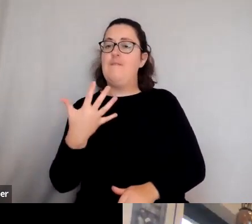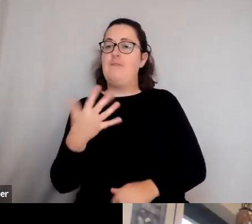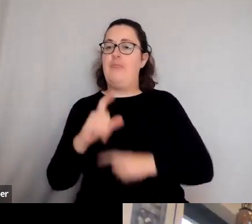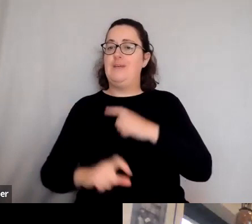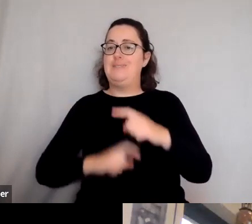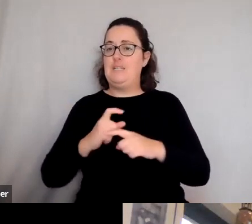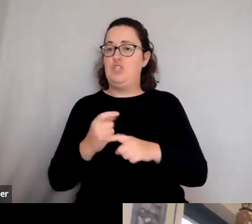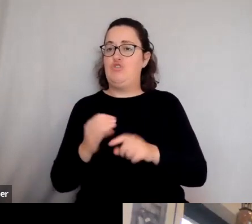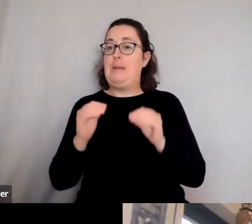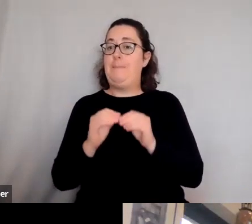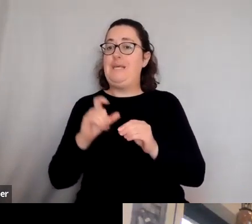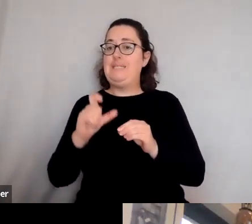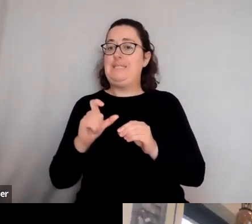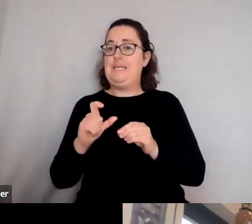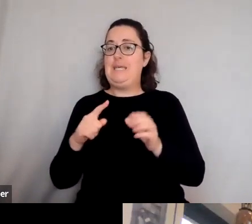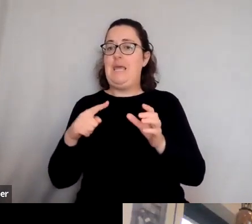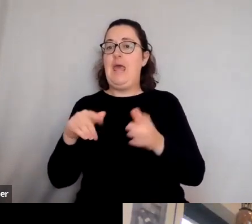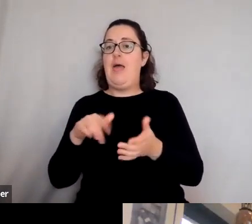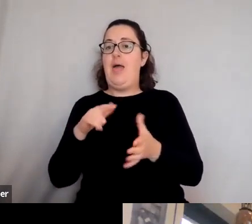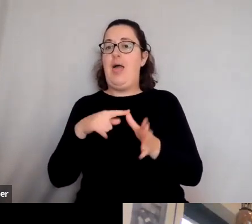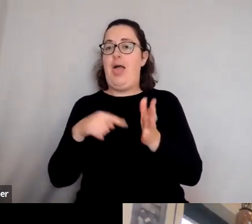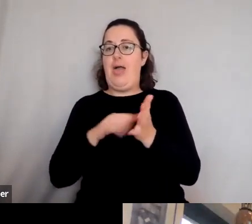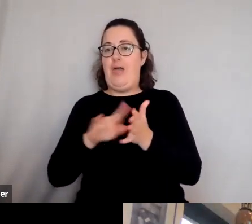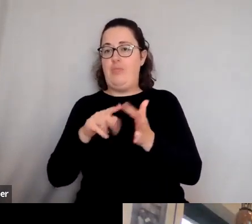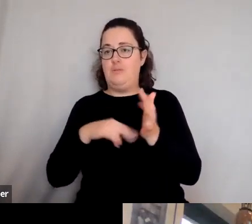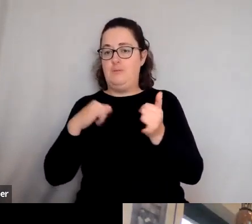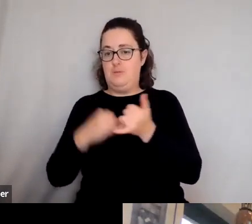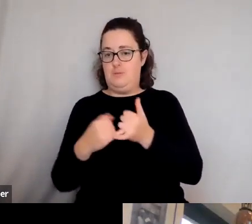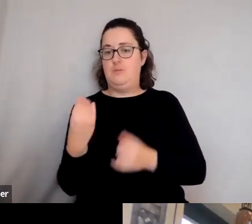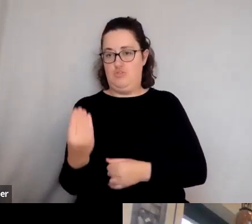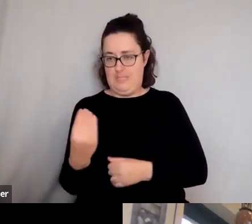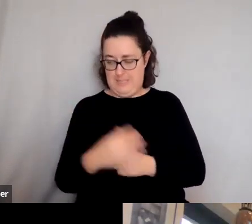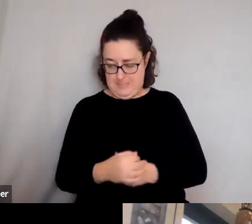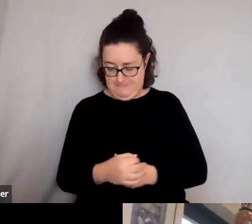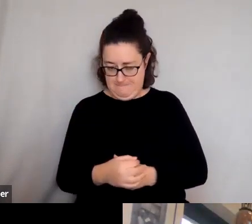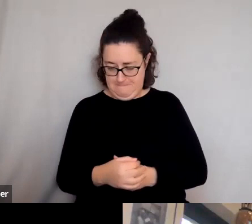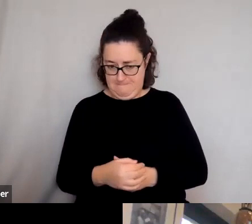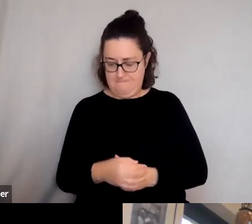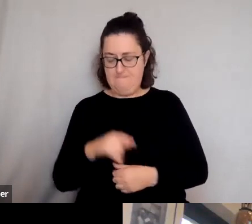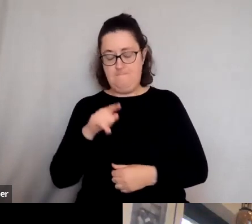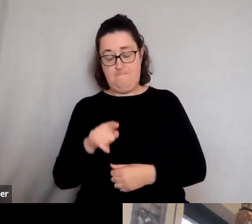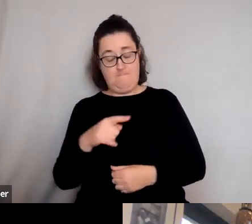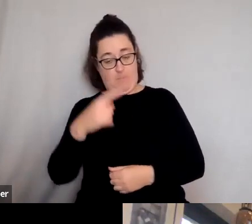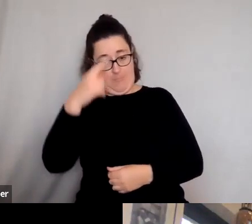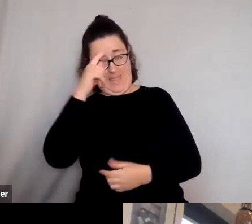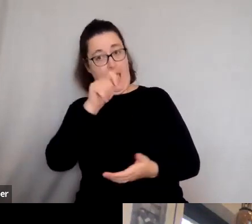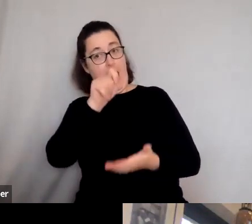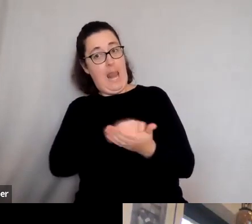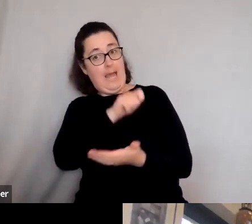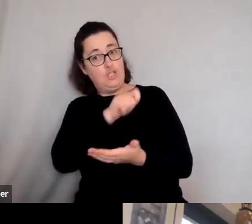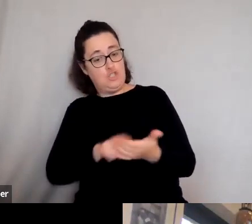Athens, at the height of the Athenian democracy, they would think that elections were